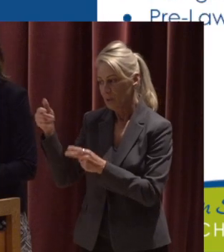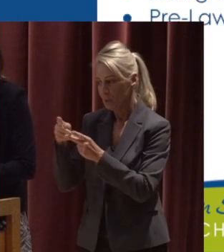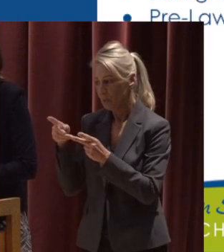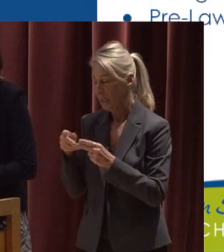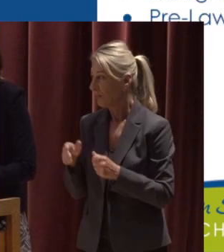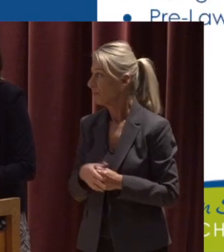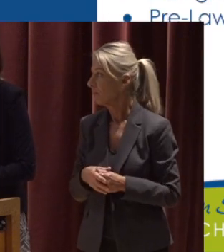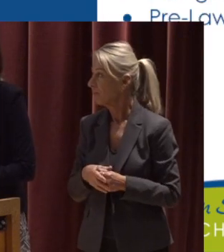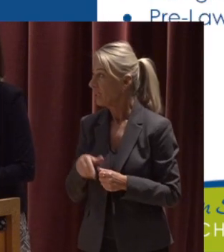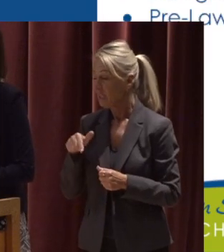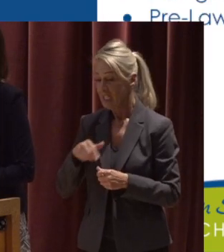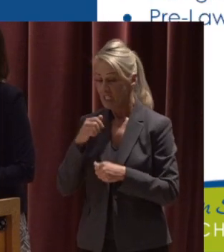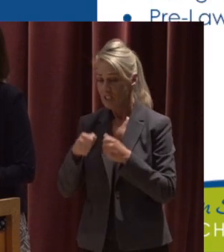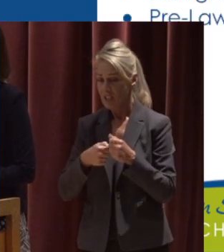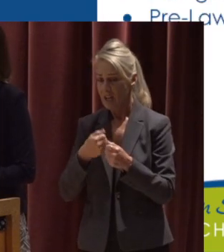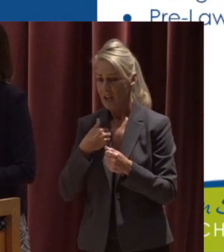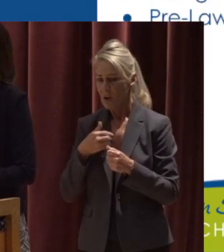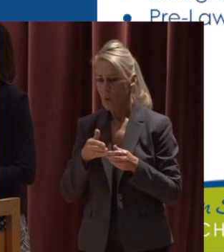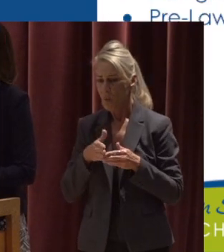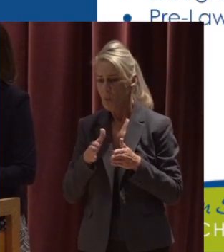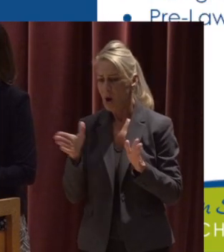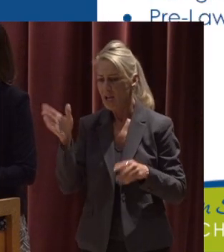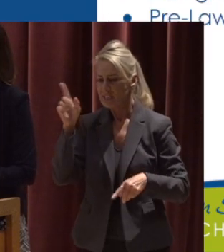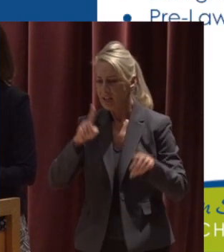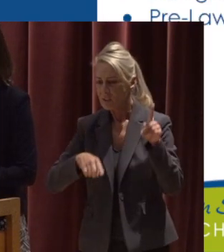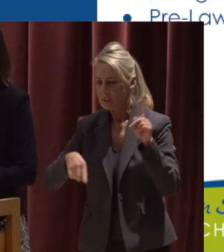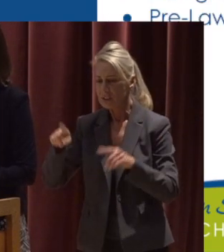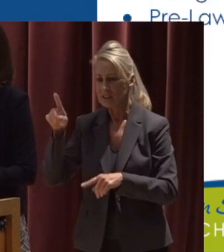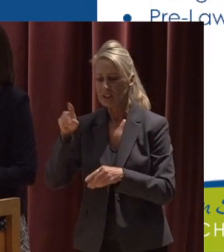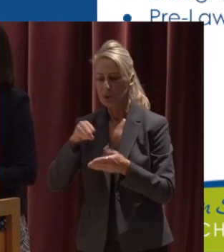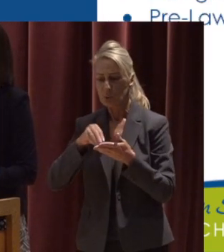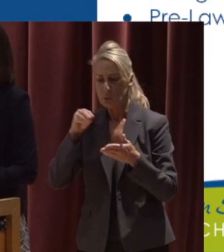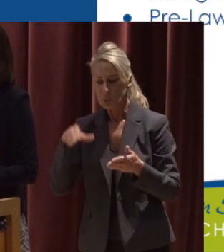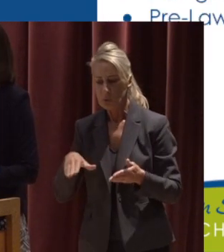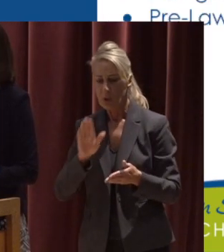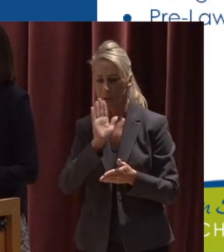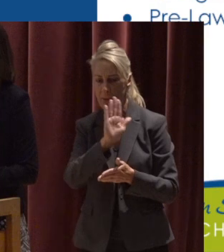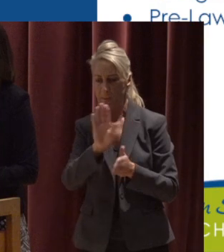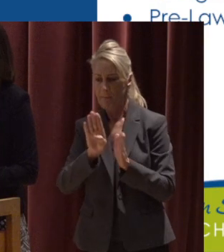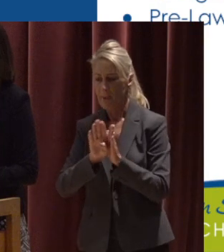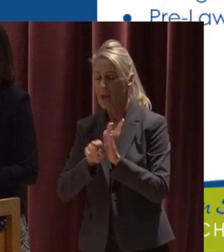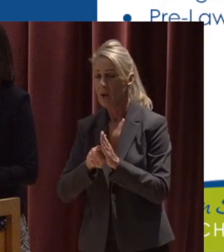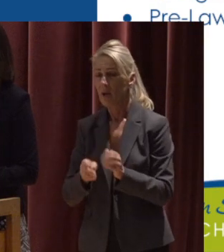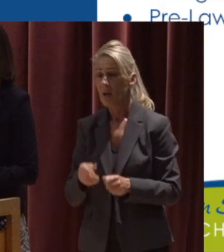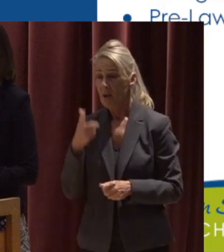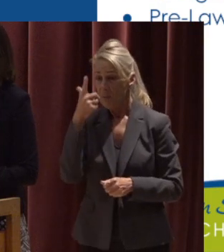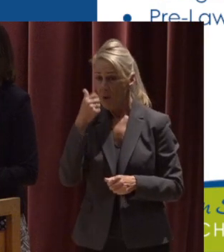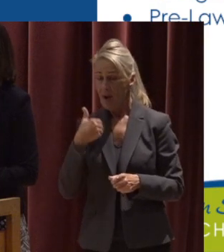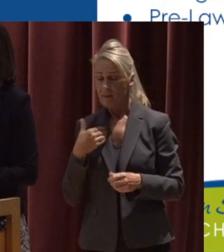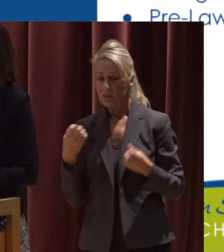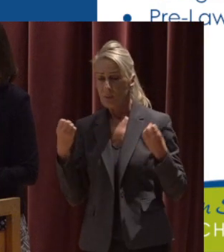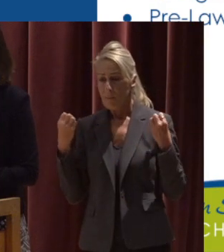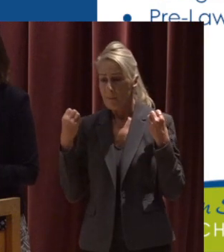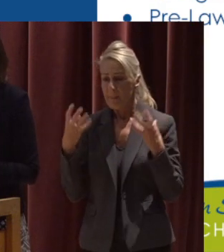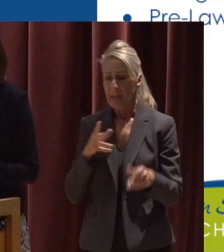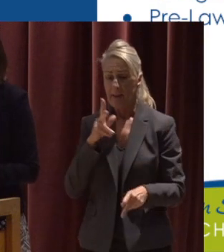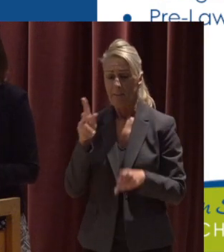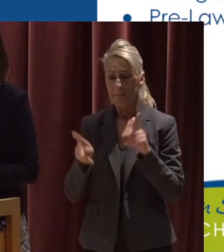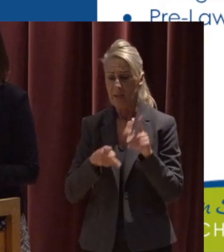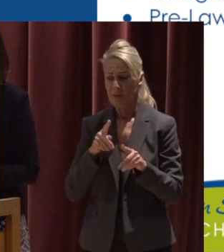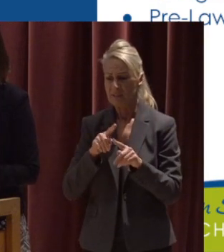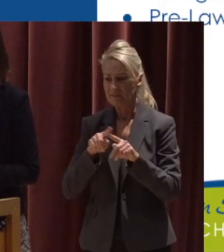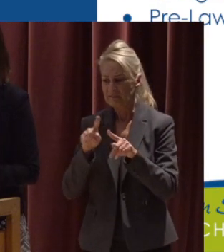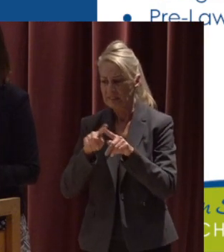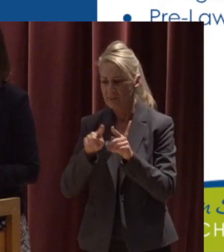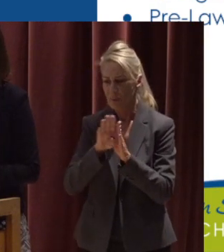This year's stream crew had a wide diversity in the number of students and their backgrounds The fact that we have so many people coming from different